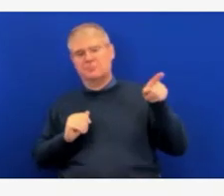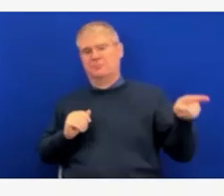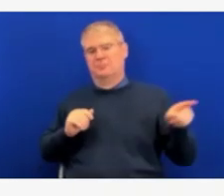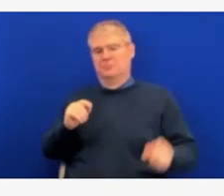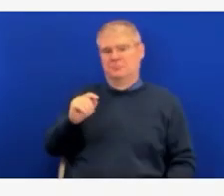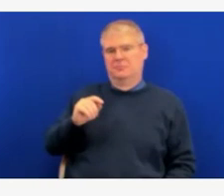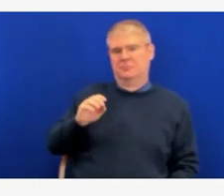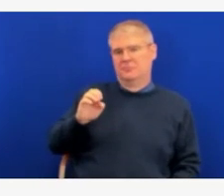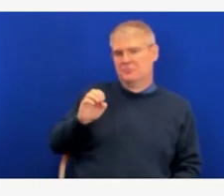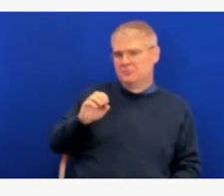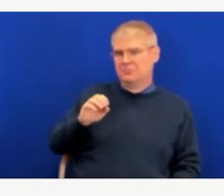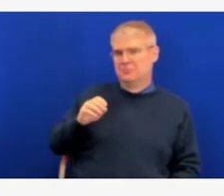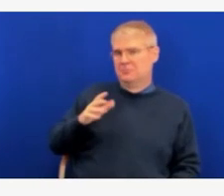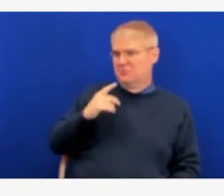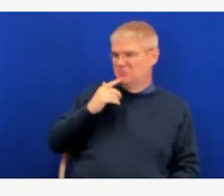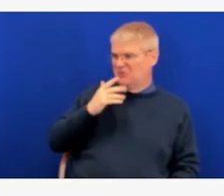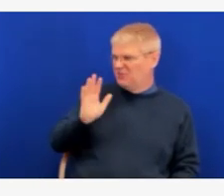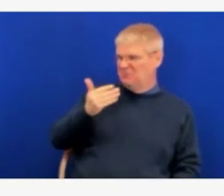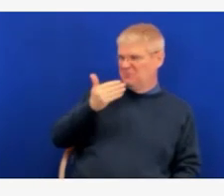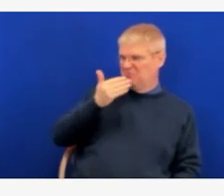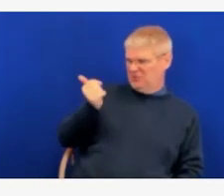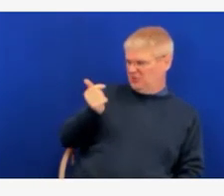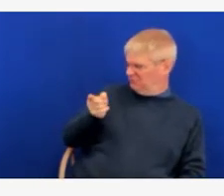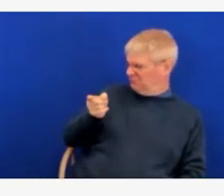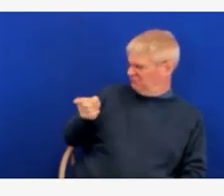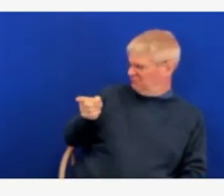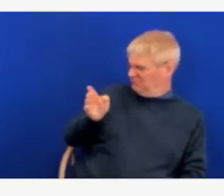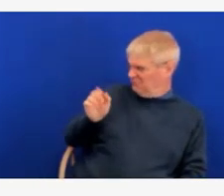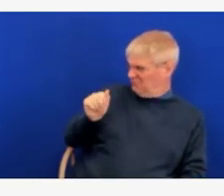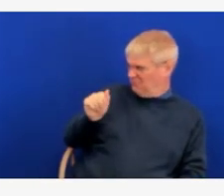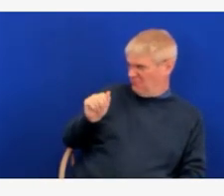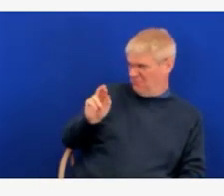patients and families right now. She wants to give us her perspective.